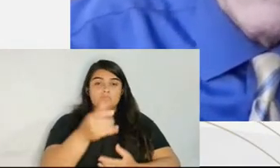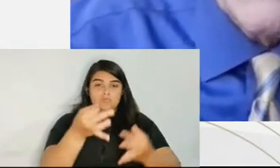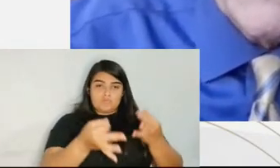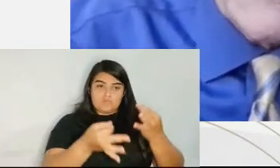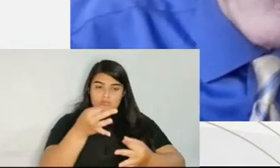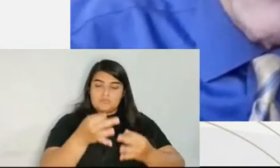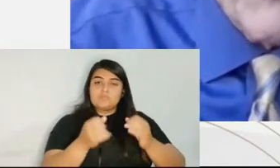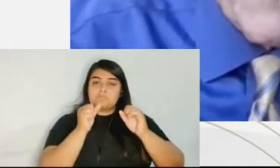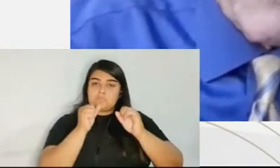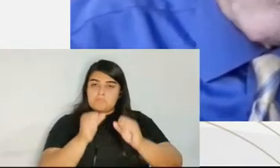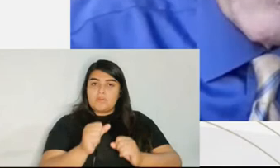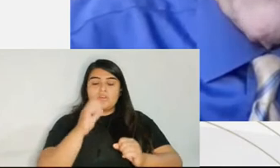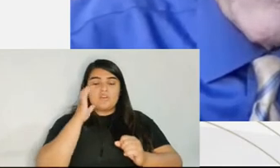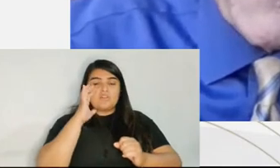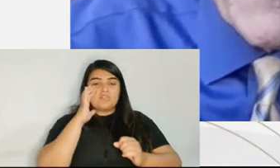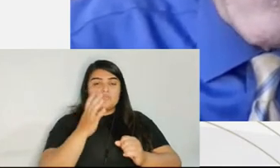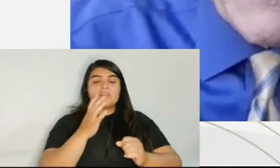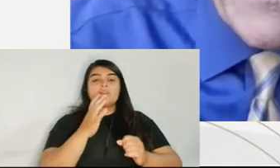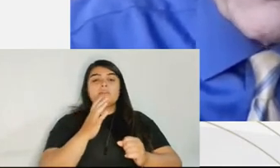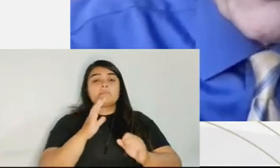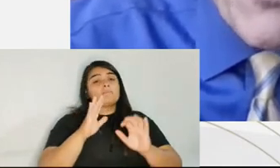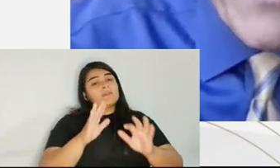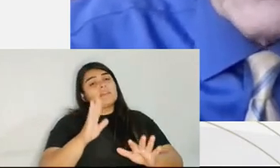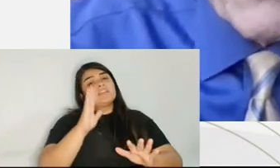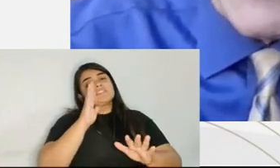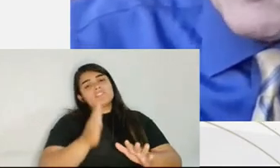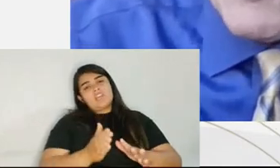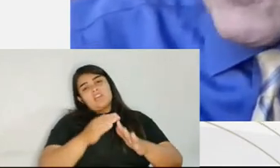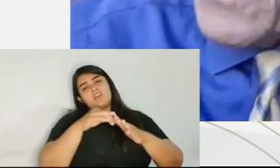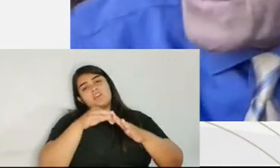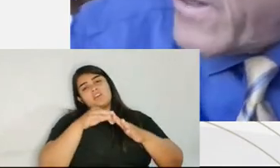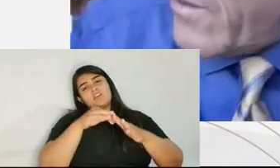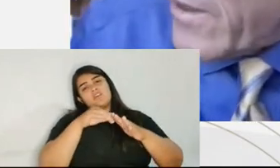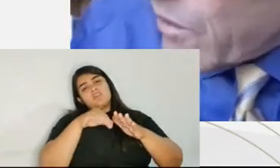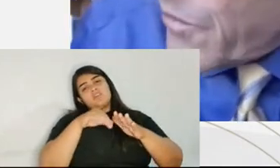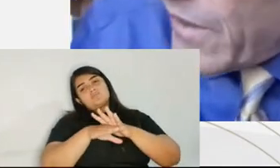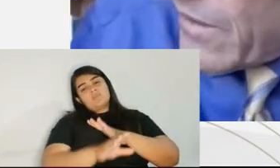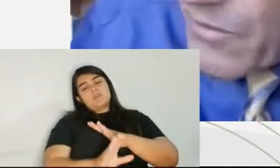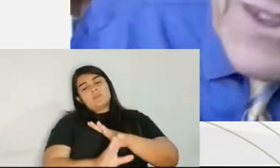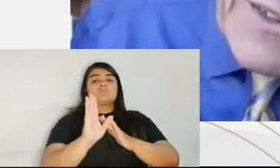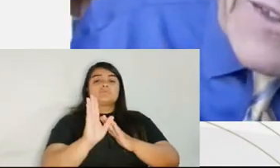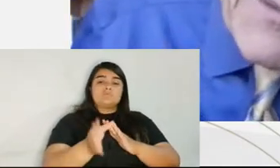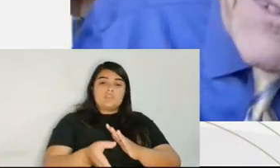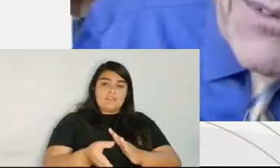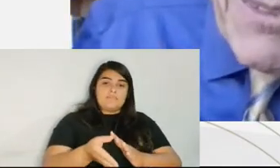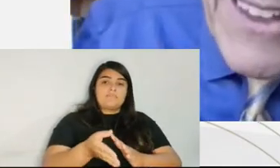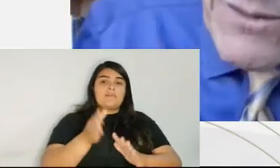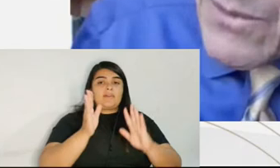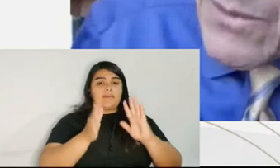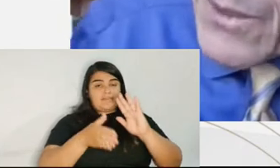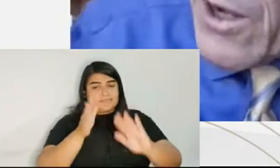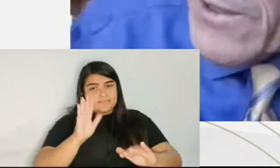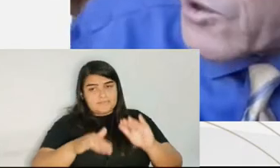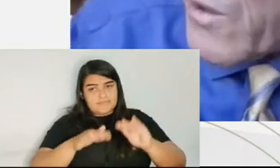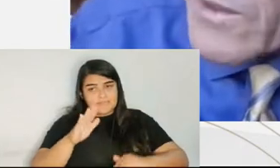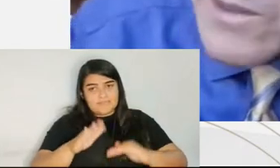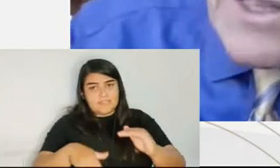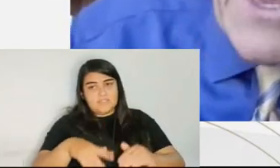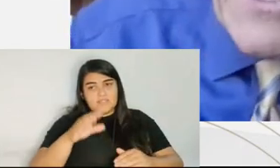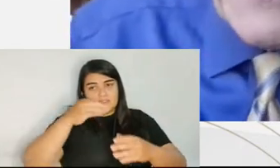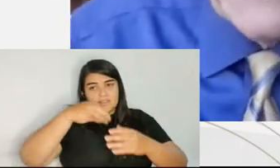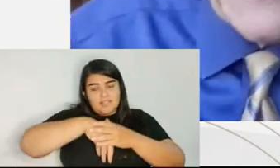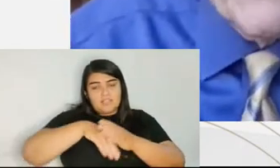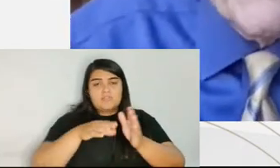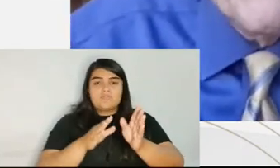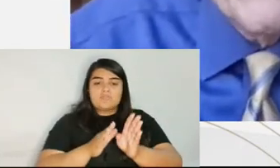part, judges stay within them. And the consequence of these guidelines, or I think it's likely that the consequence,